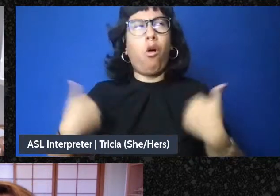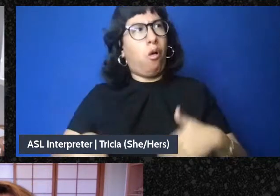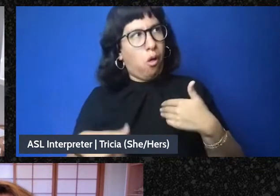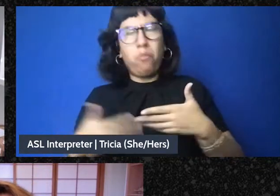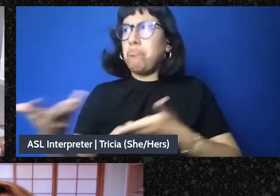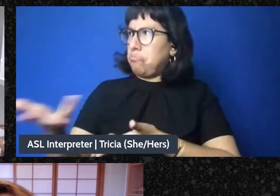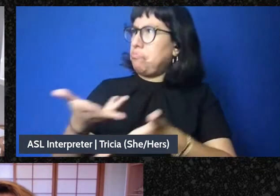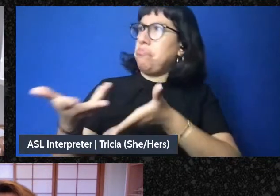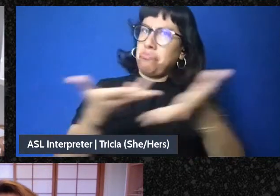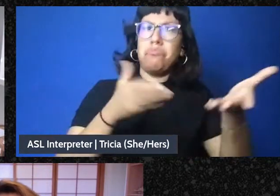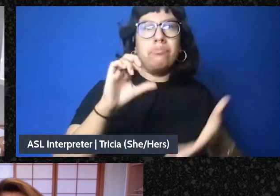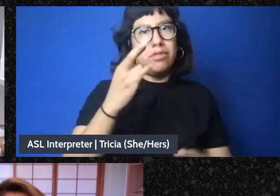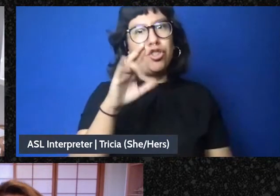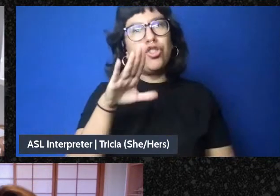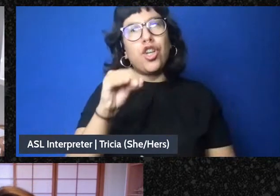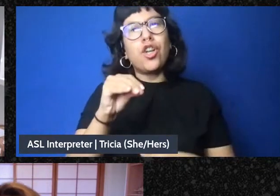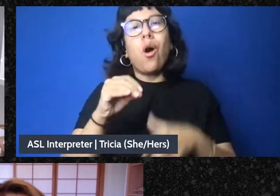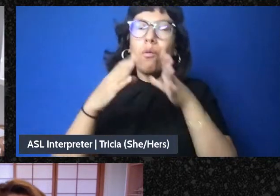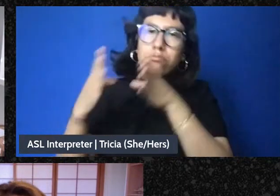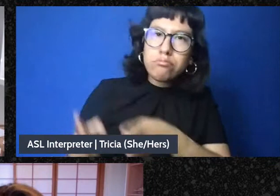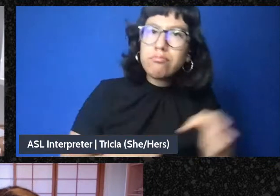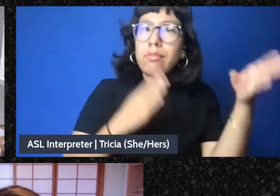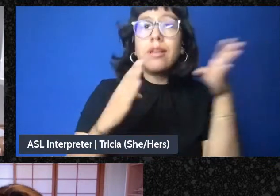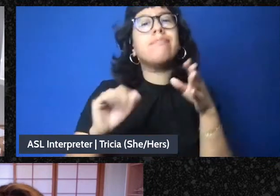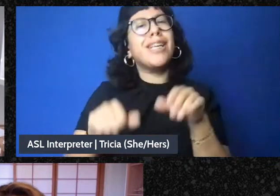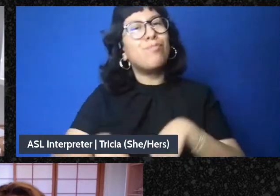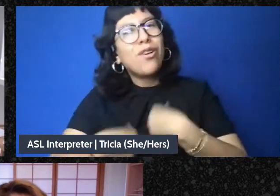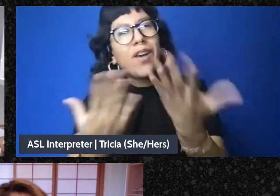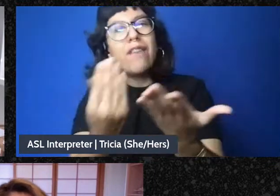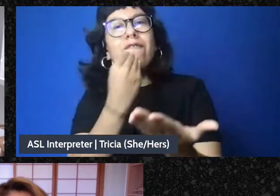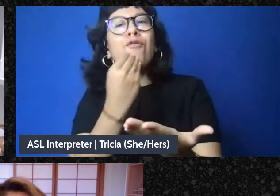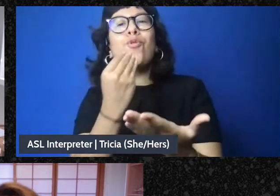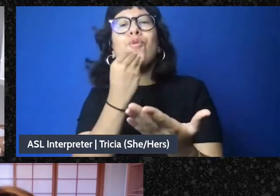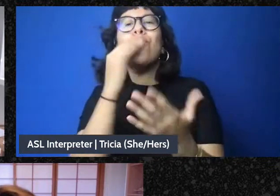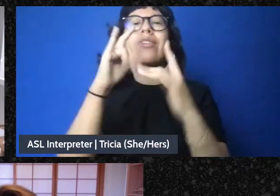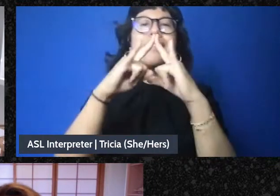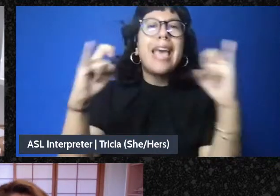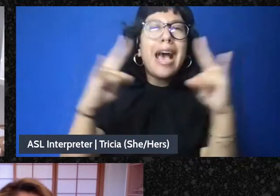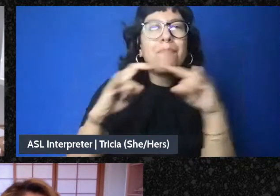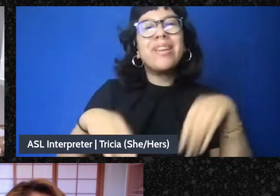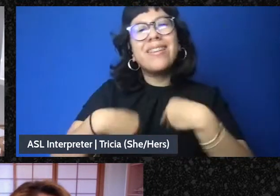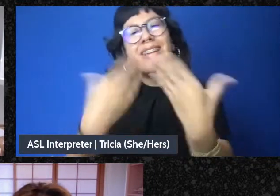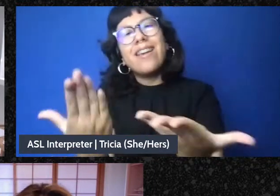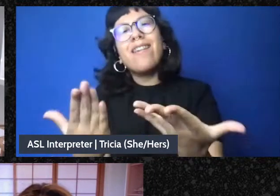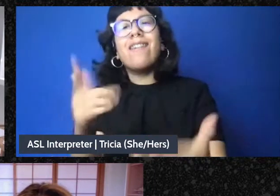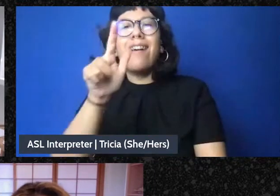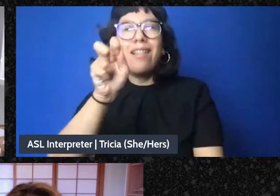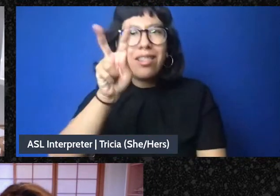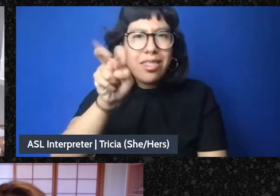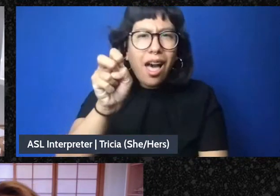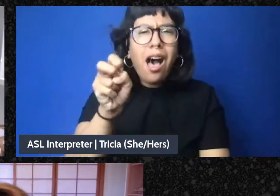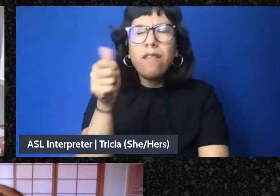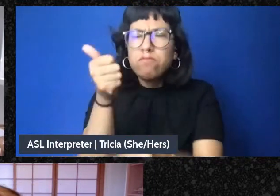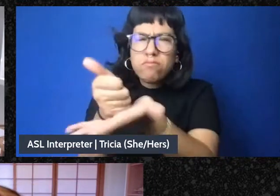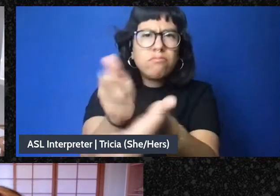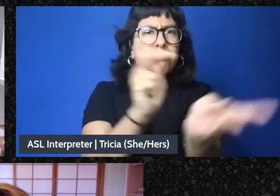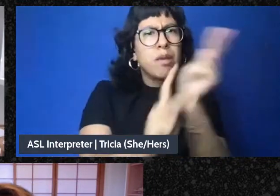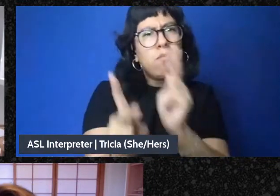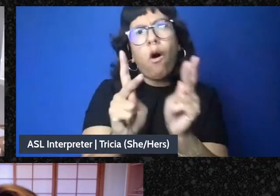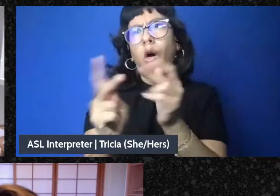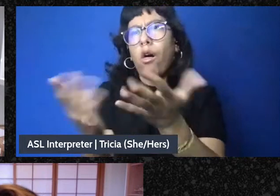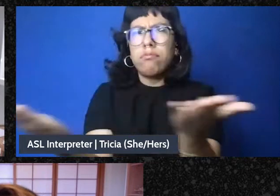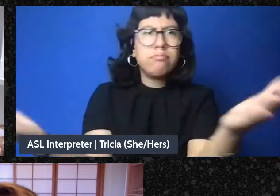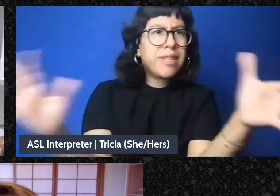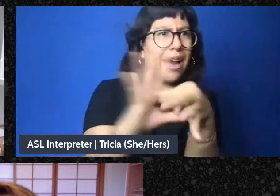organized to not just provide food and camping gear and love and helping people locate, you know,